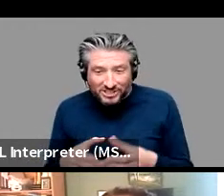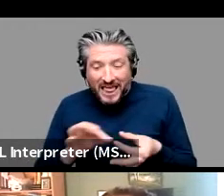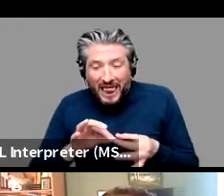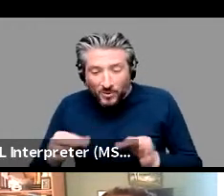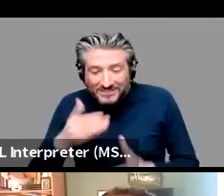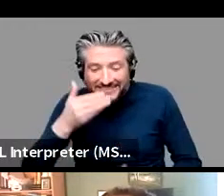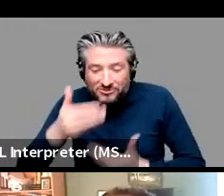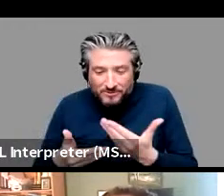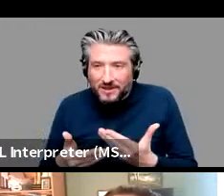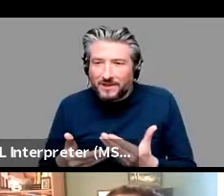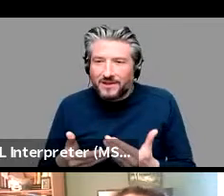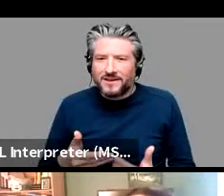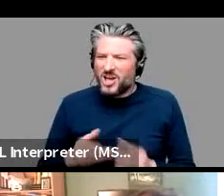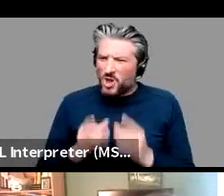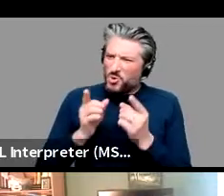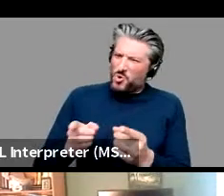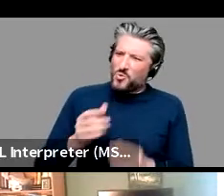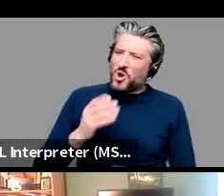you're usage-based